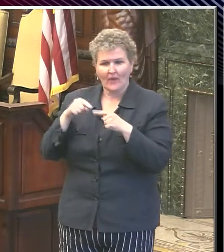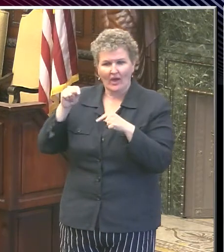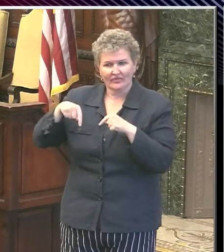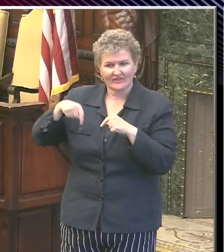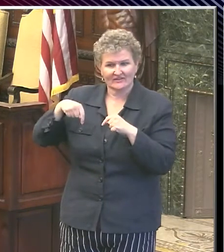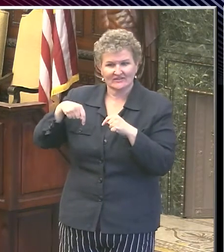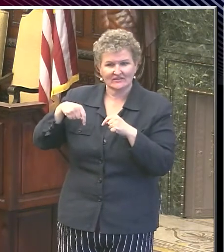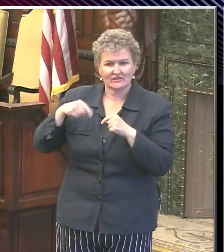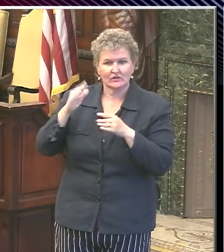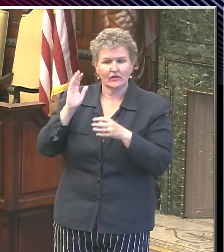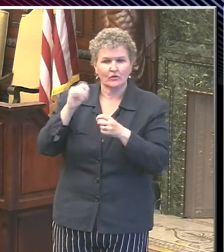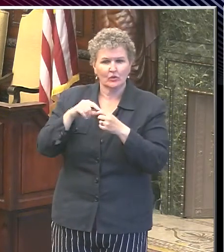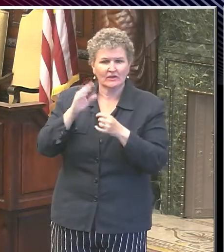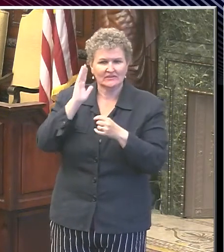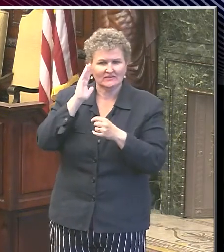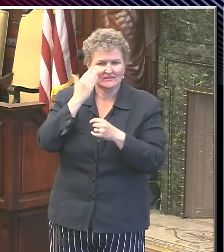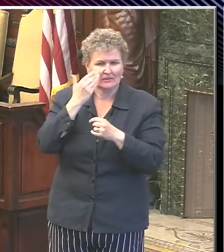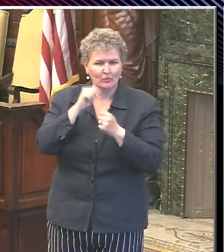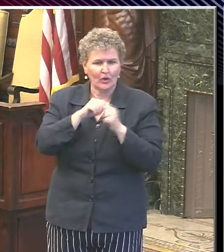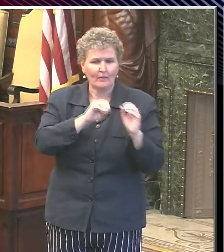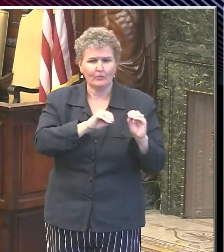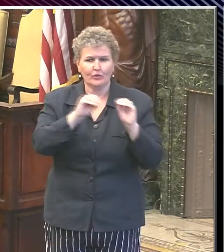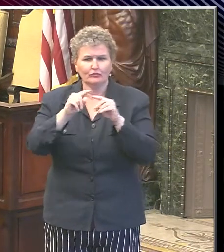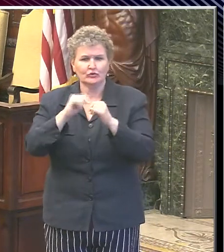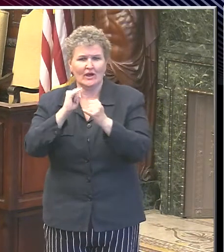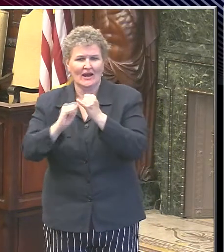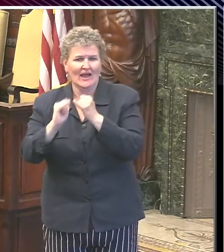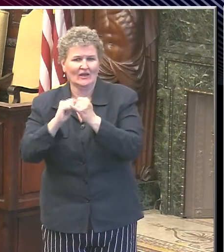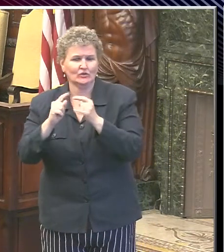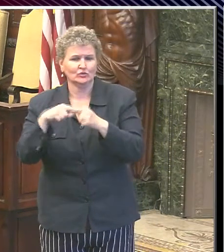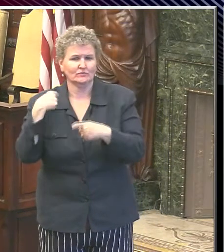We're going to move to Arjanas Figueroa of Univision now.